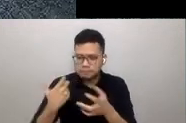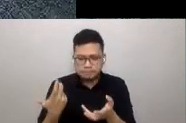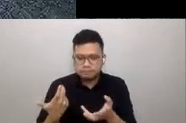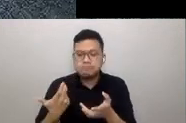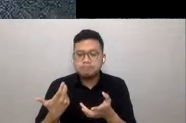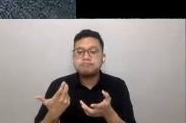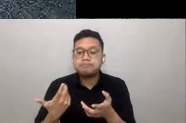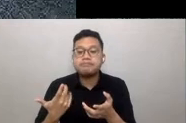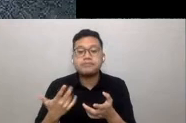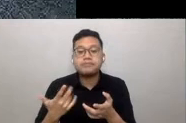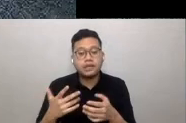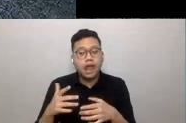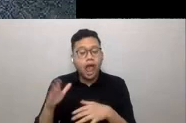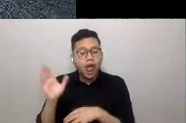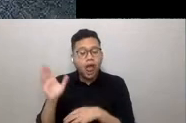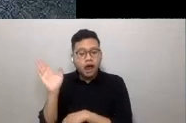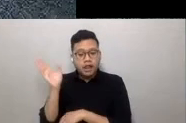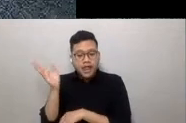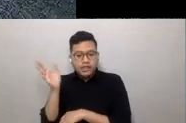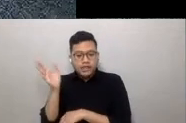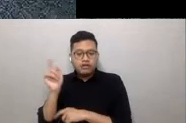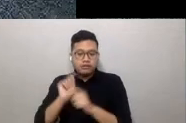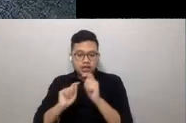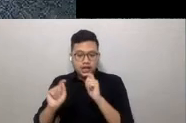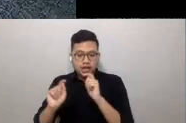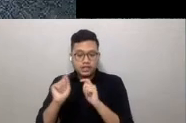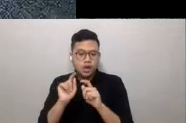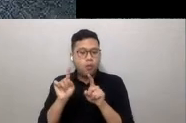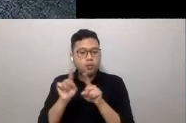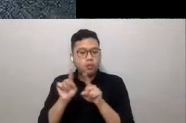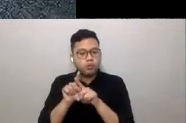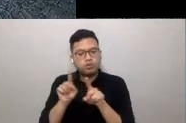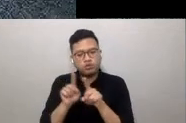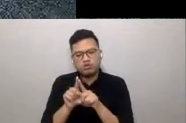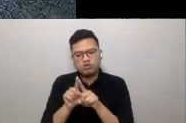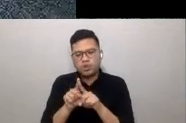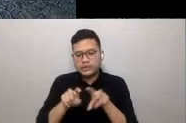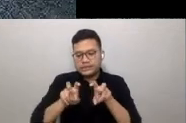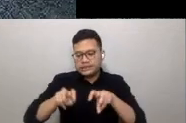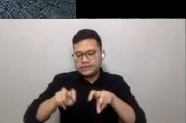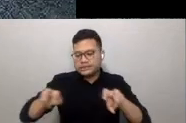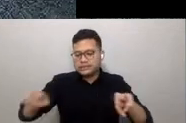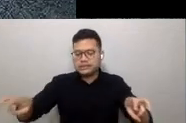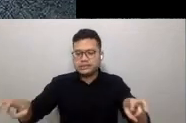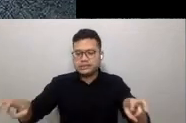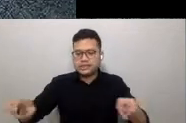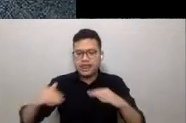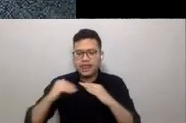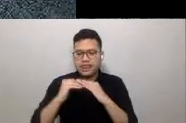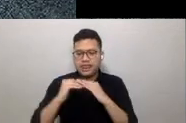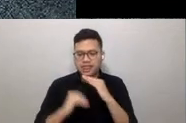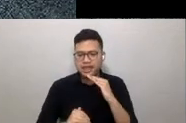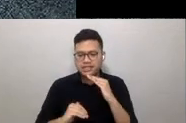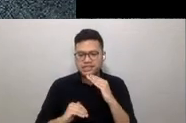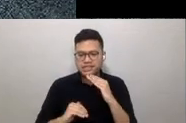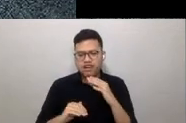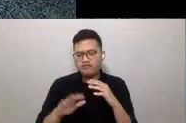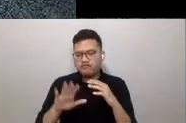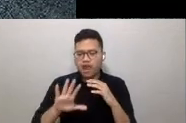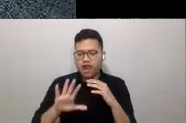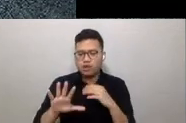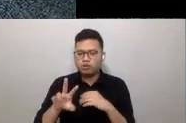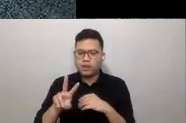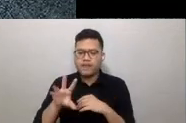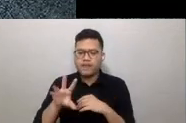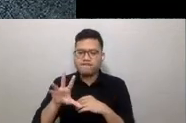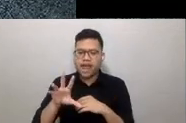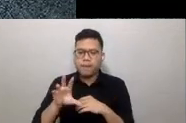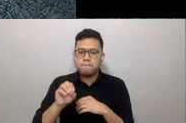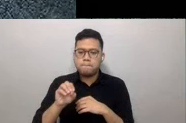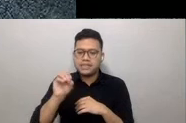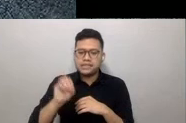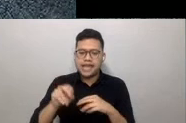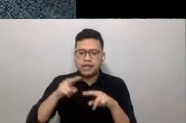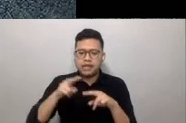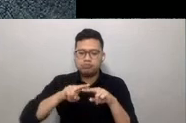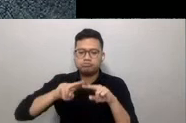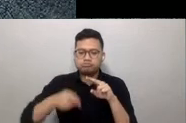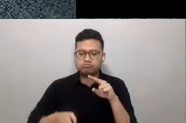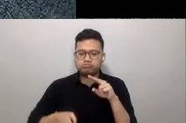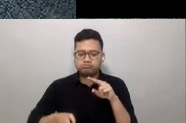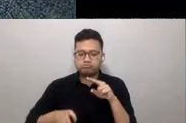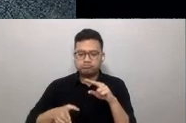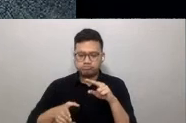Lecture theatres will see seating configurations reduced to 25% of original capacity.